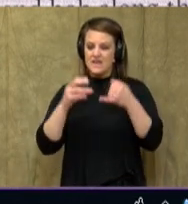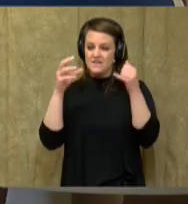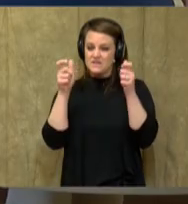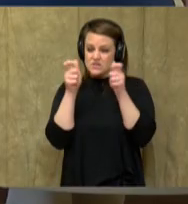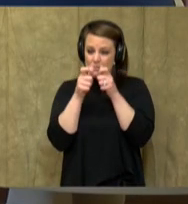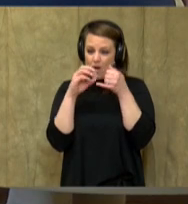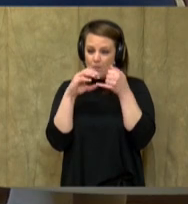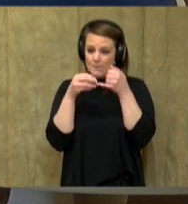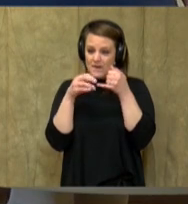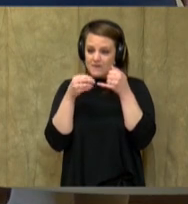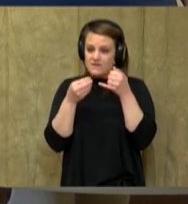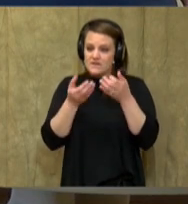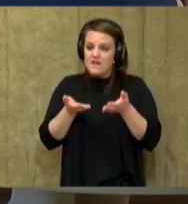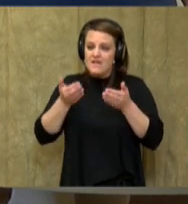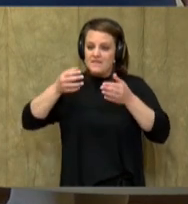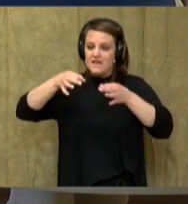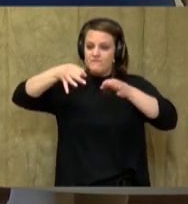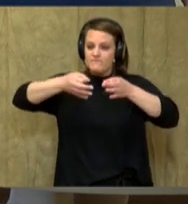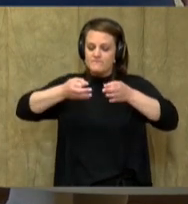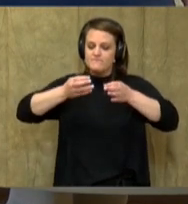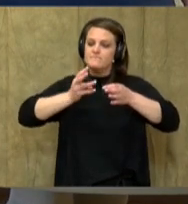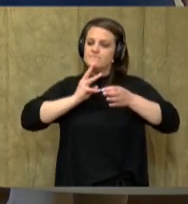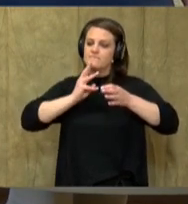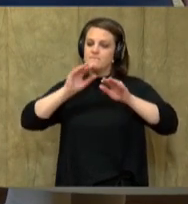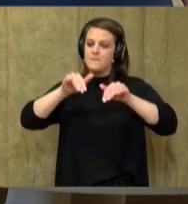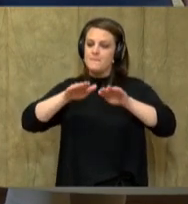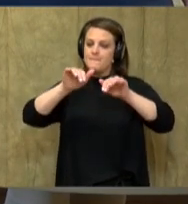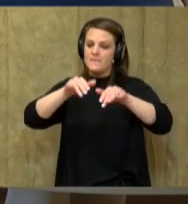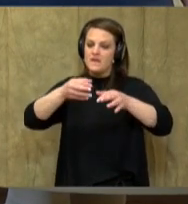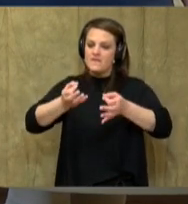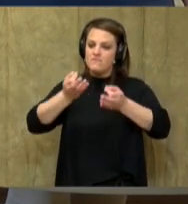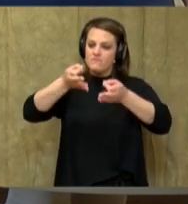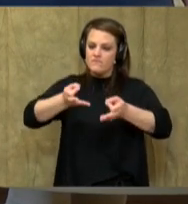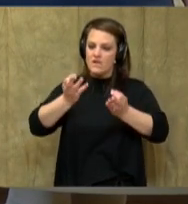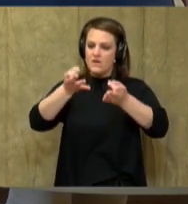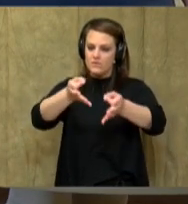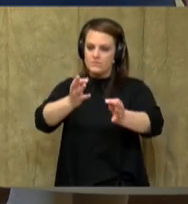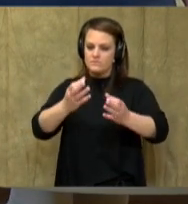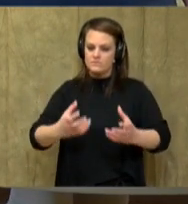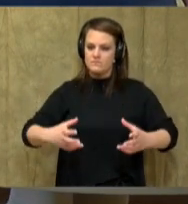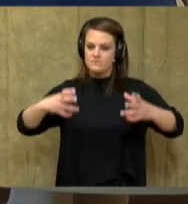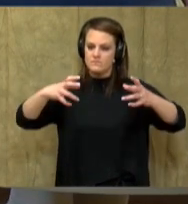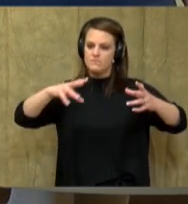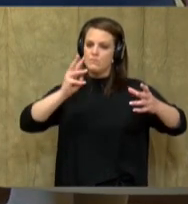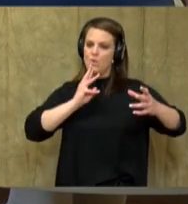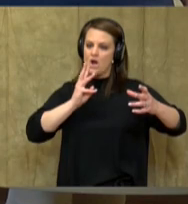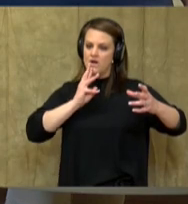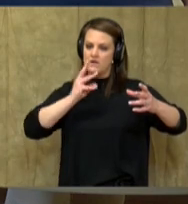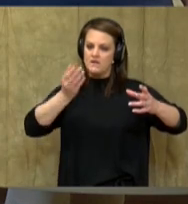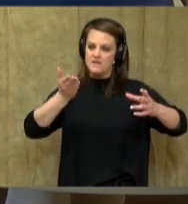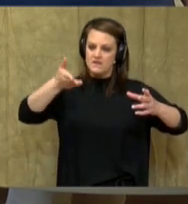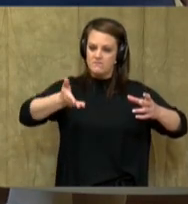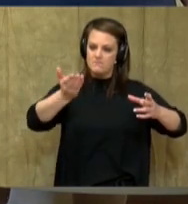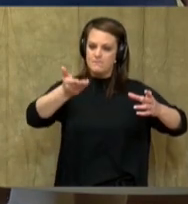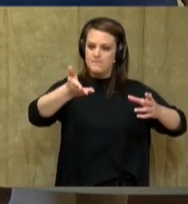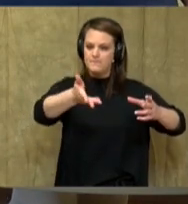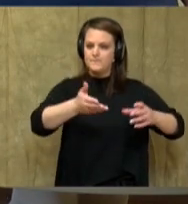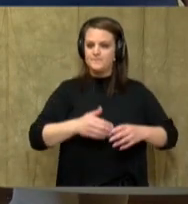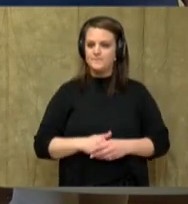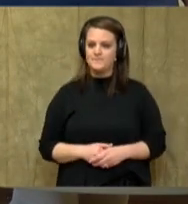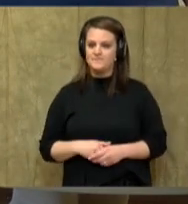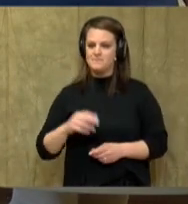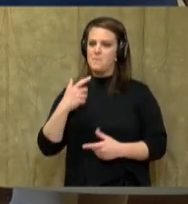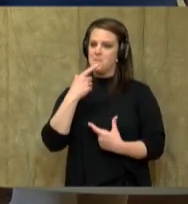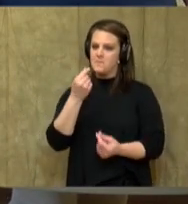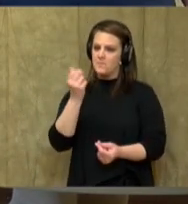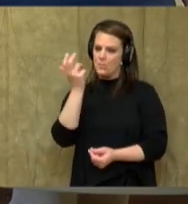float to the surface of the bog and bob along there. Now, that is pretty interesting, boys and